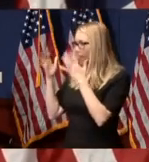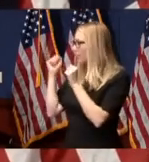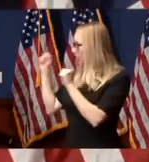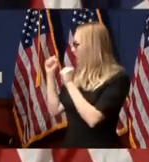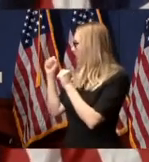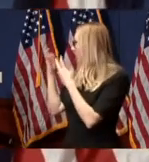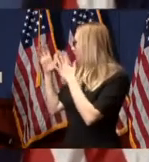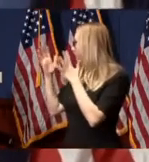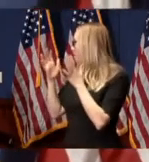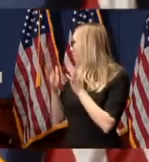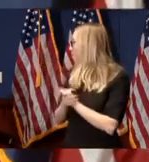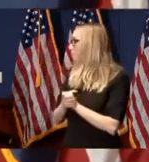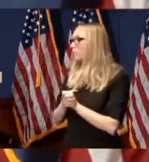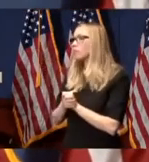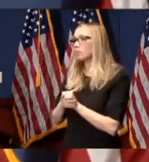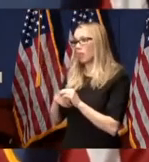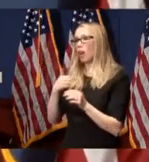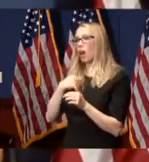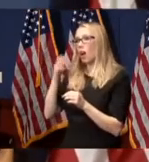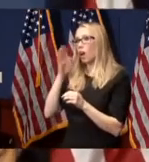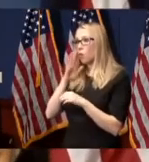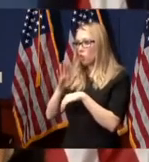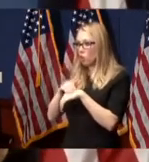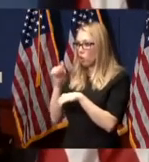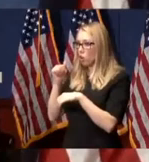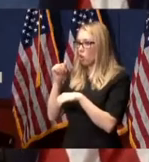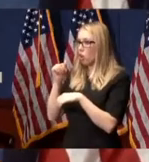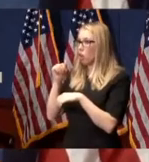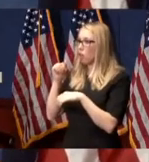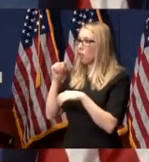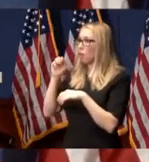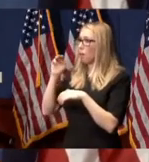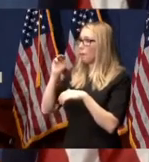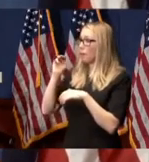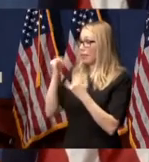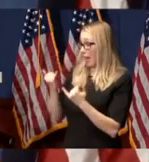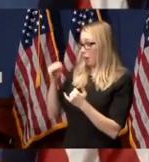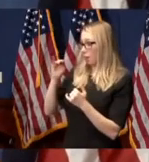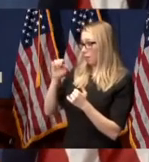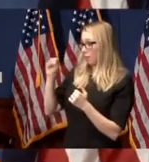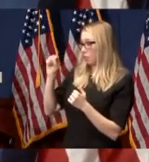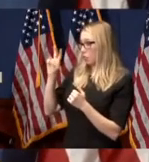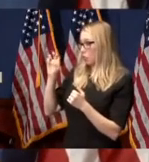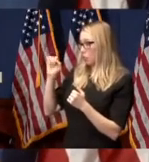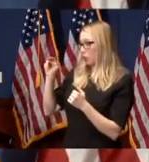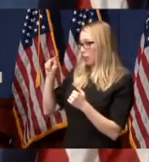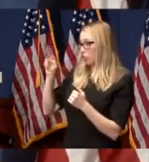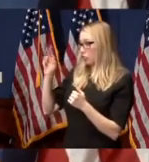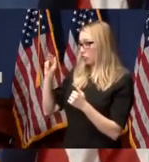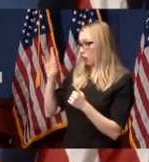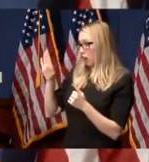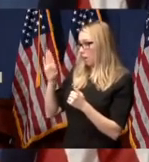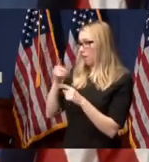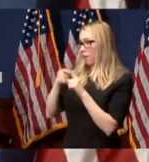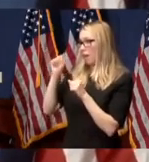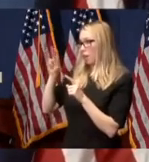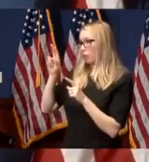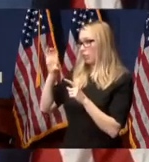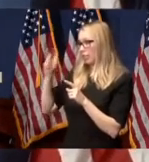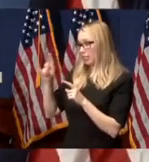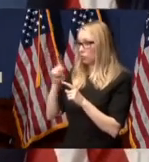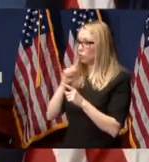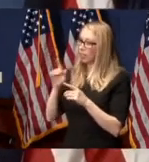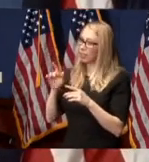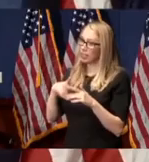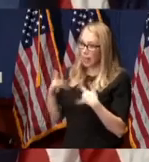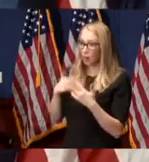with that, I am going to call forward Liz Weintraub from AUCD. So excited